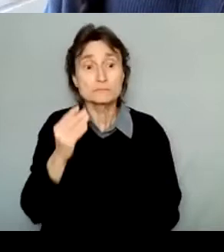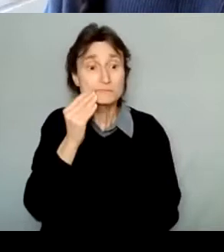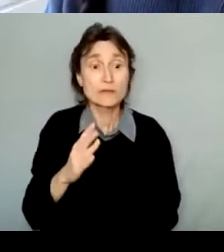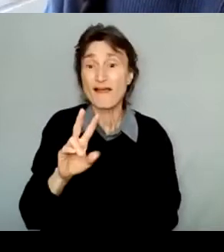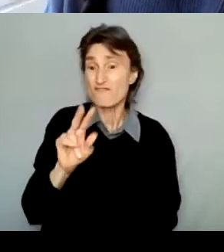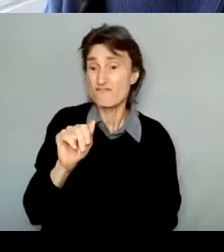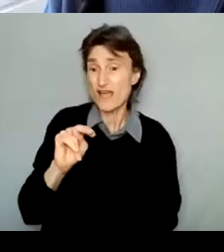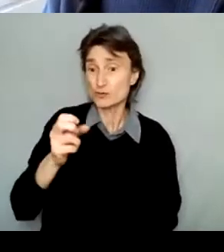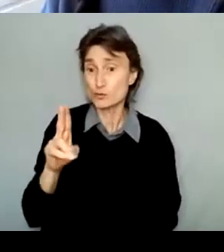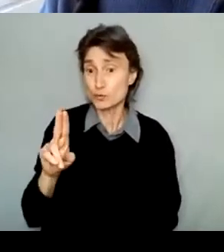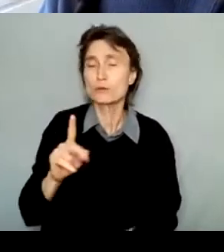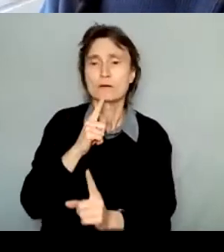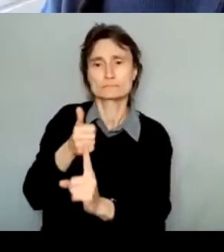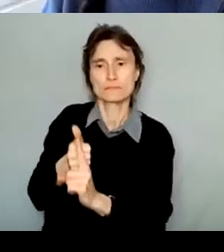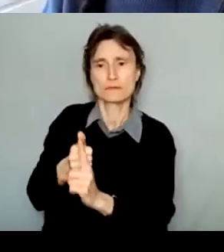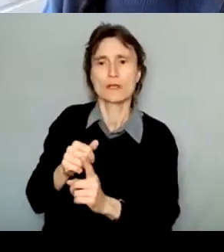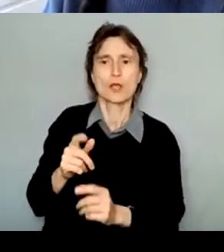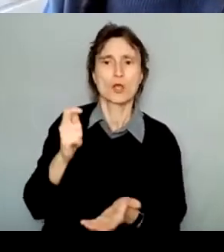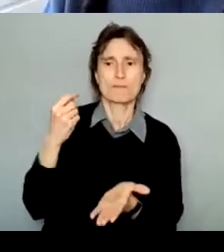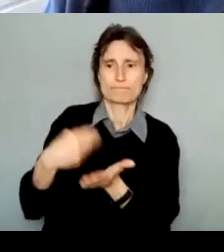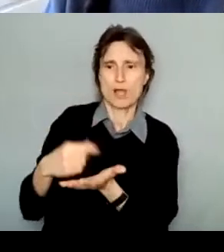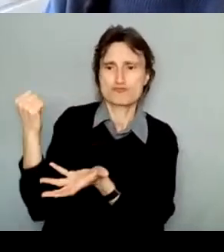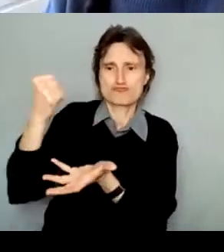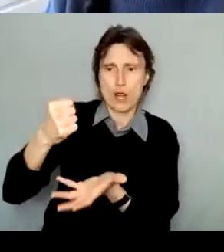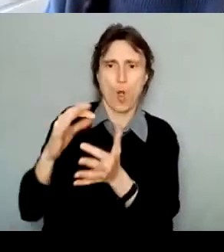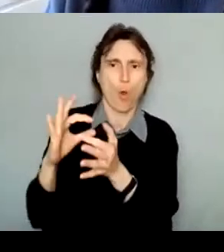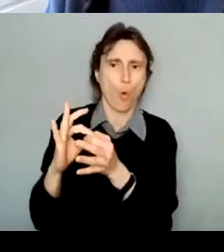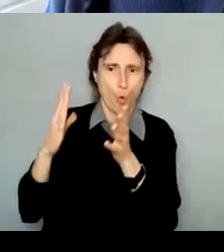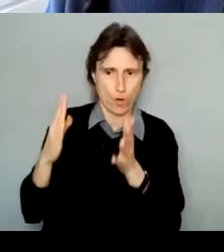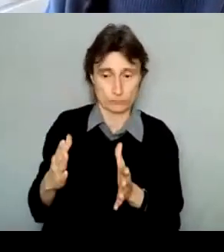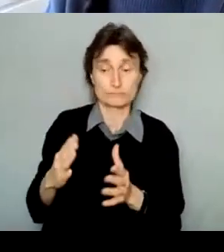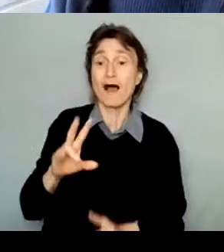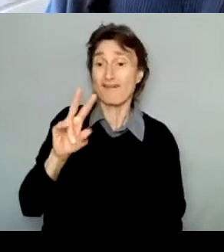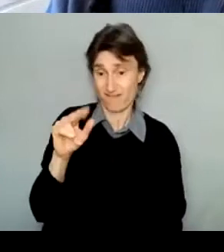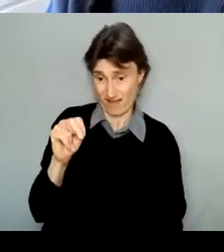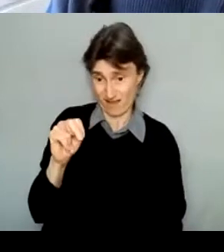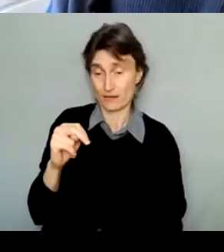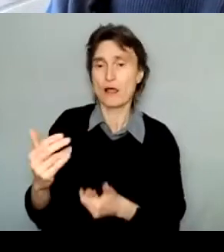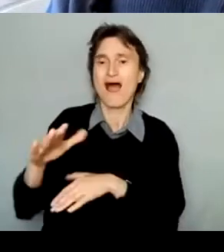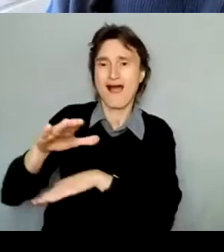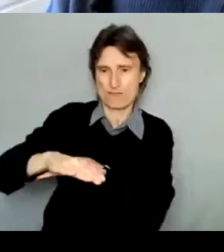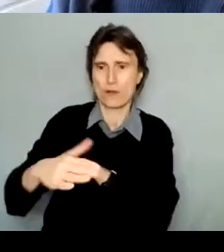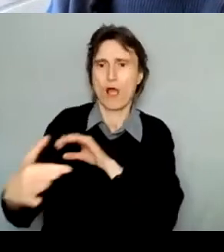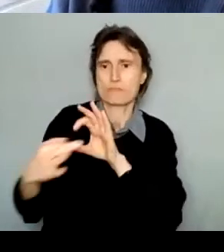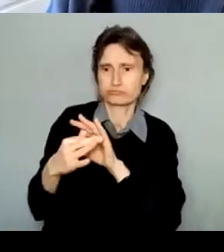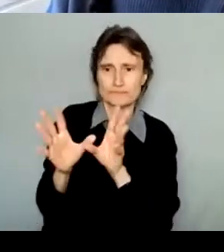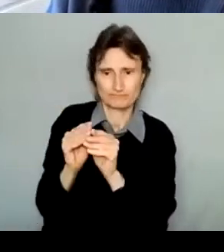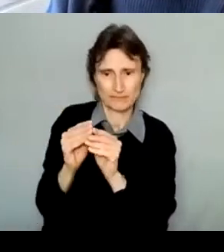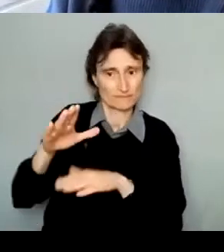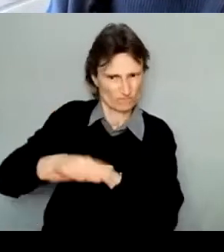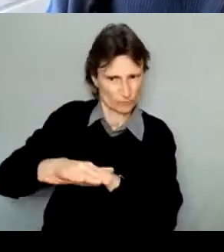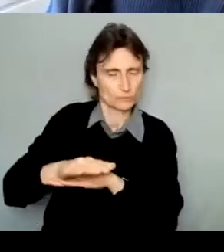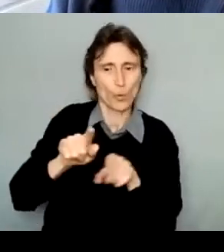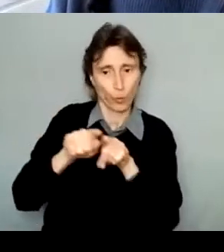is our grants coordinator and they're also on the call today and available to help with any general or technical questions that you might have